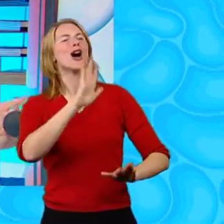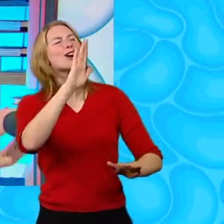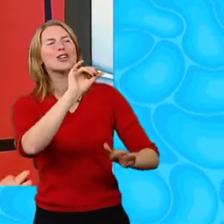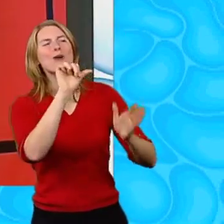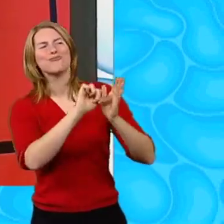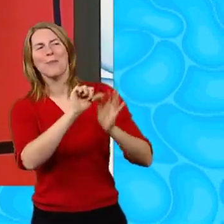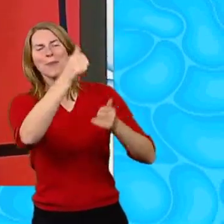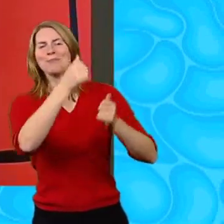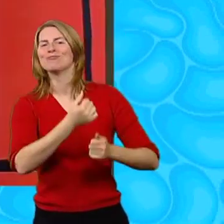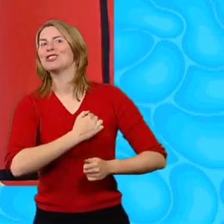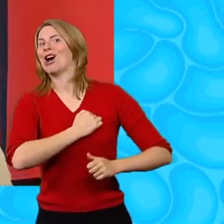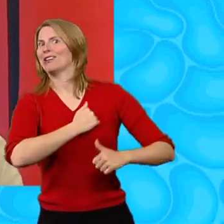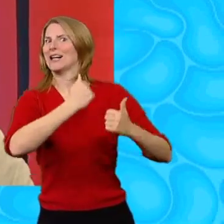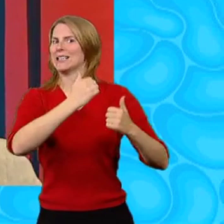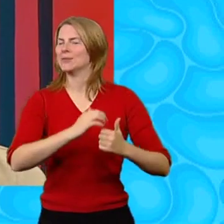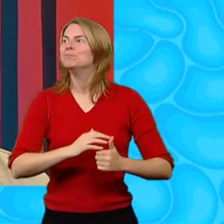Sorry!